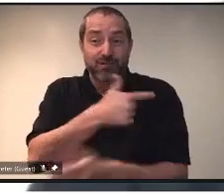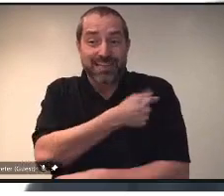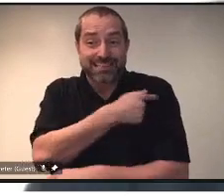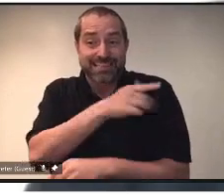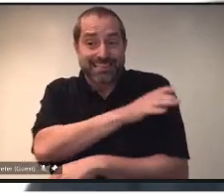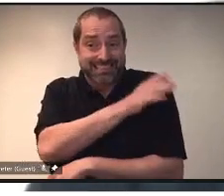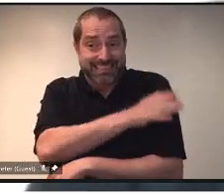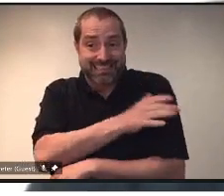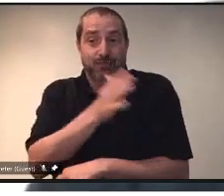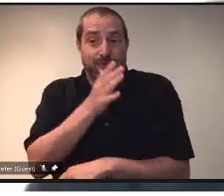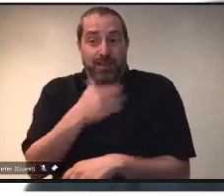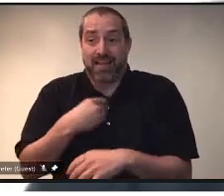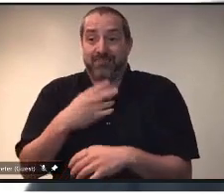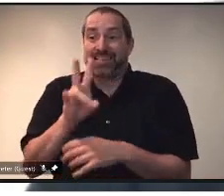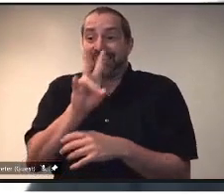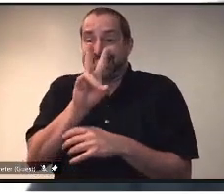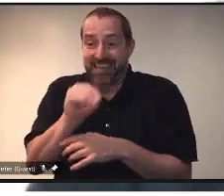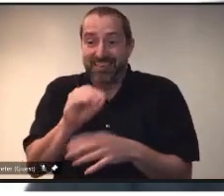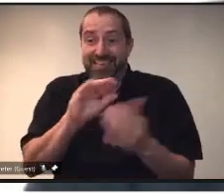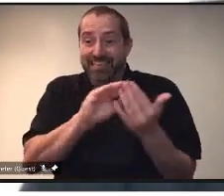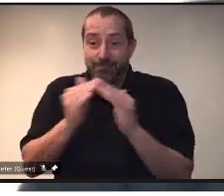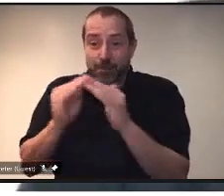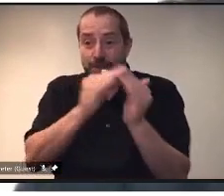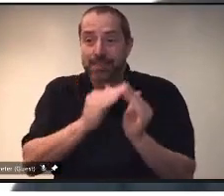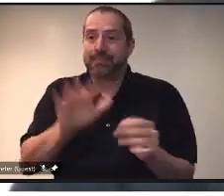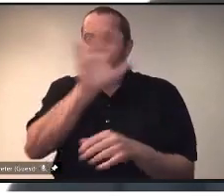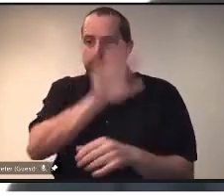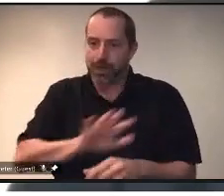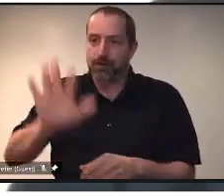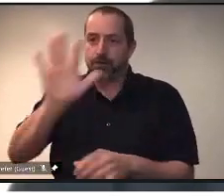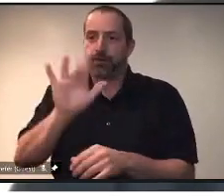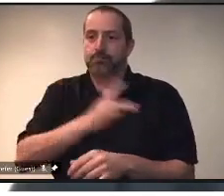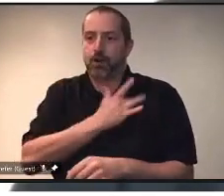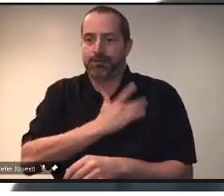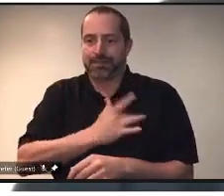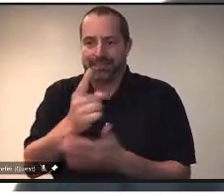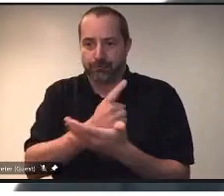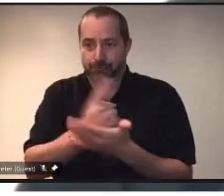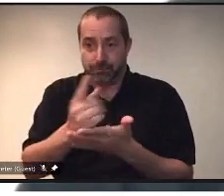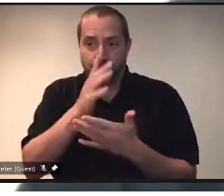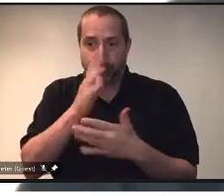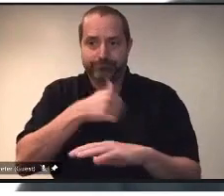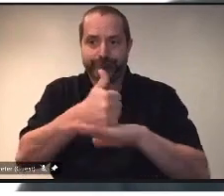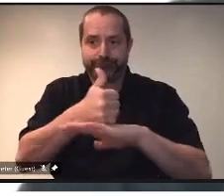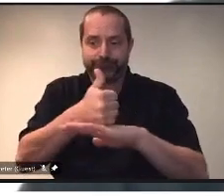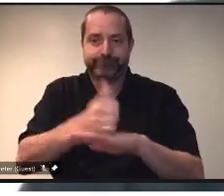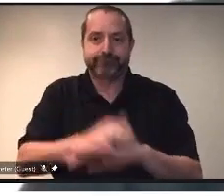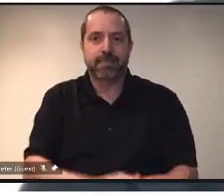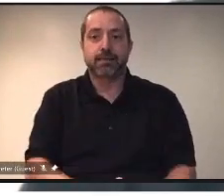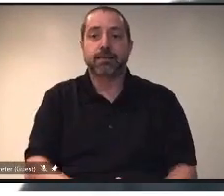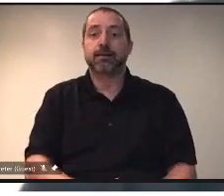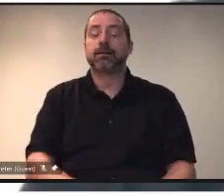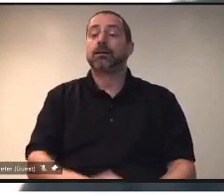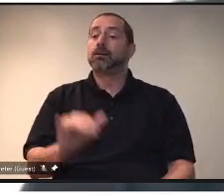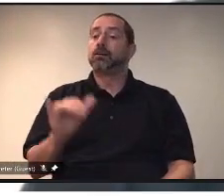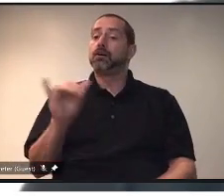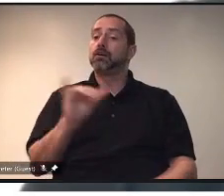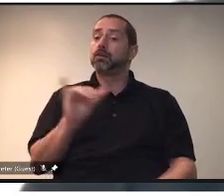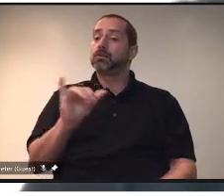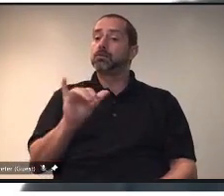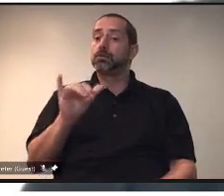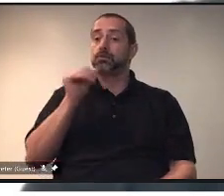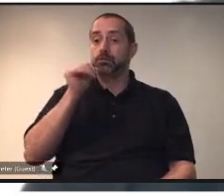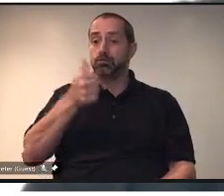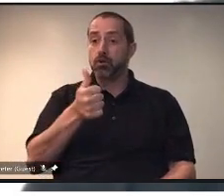across the province this week. I also wanted to mention that tomorrow, due to declining rates of COVID infections